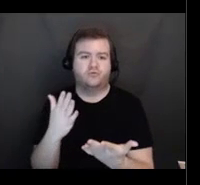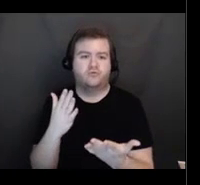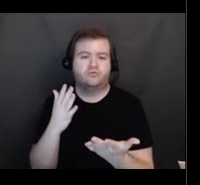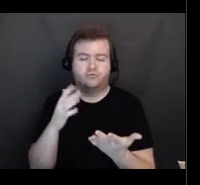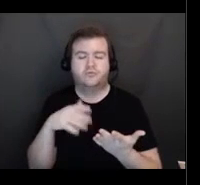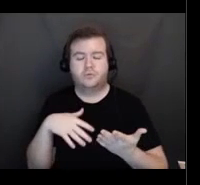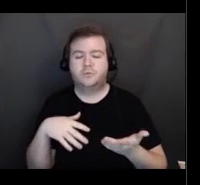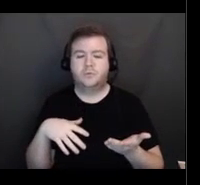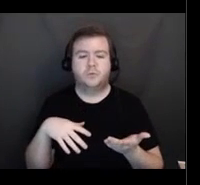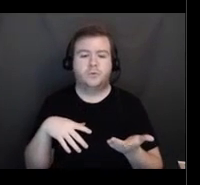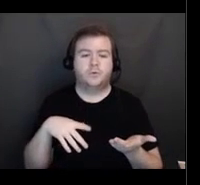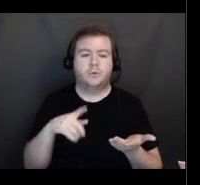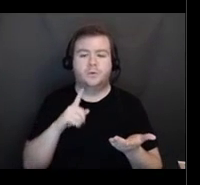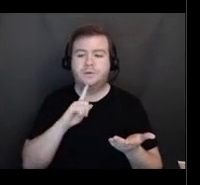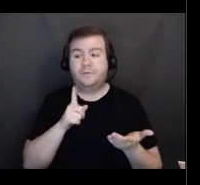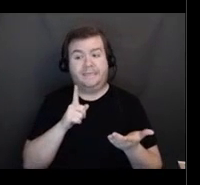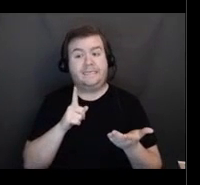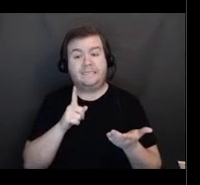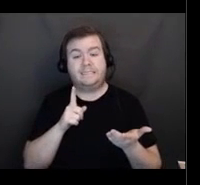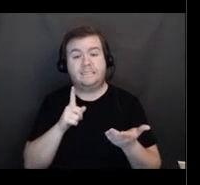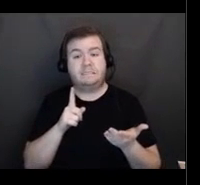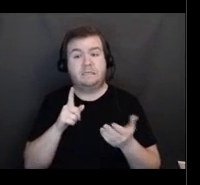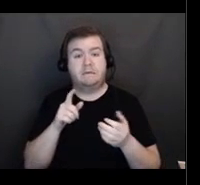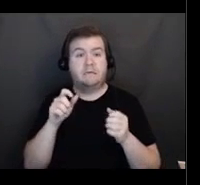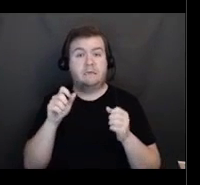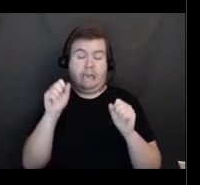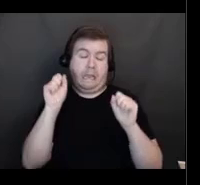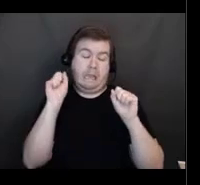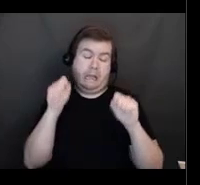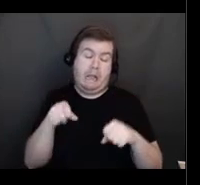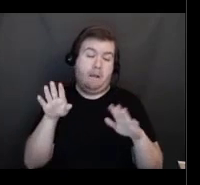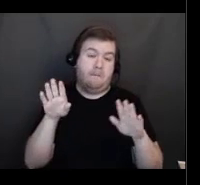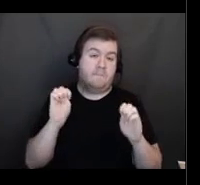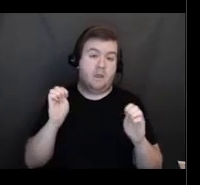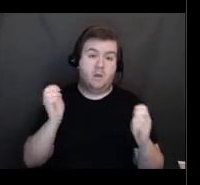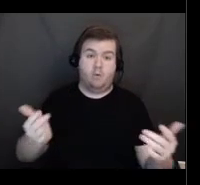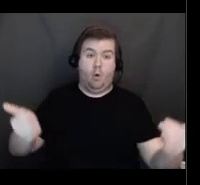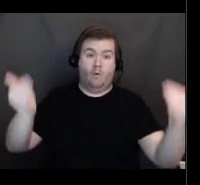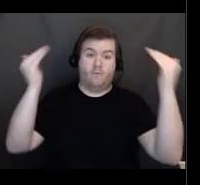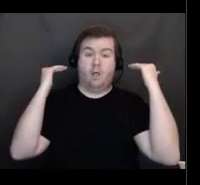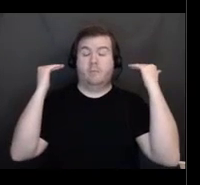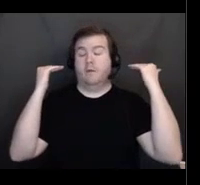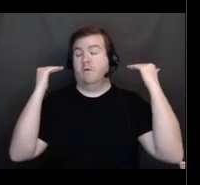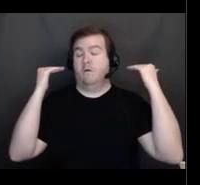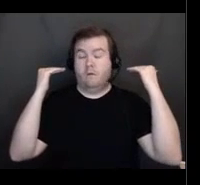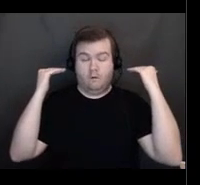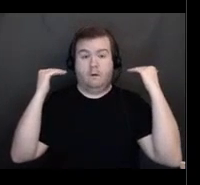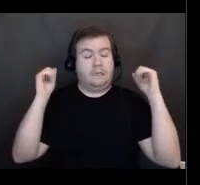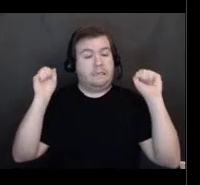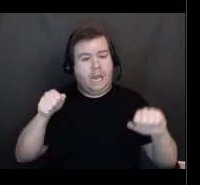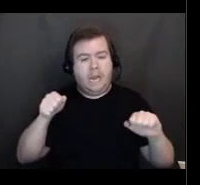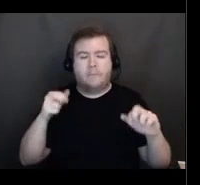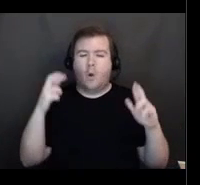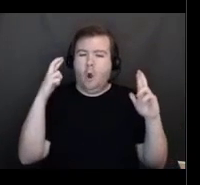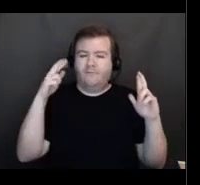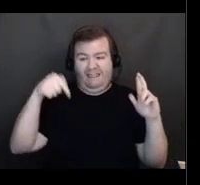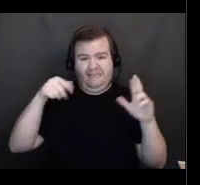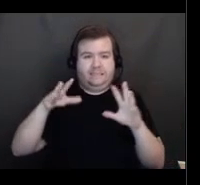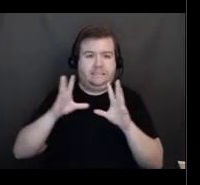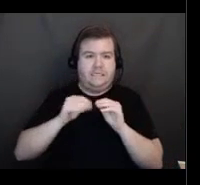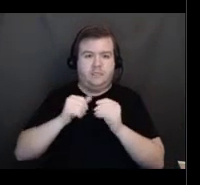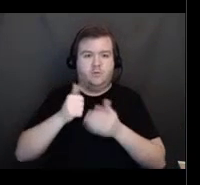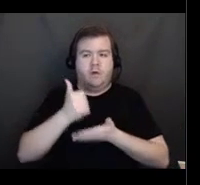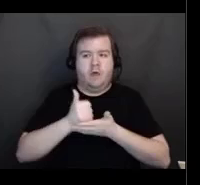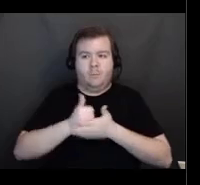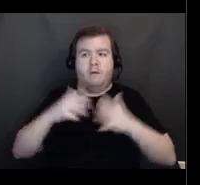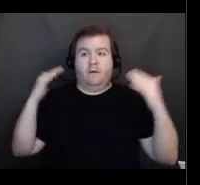It could be very overwhelming for folks, and hopefully this session will help put